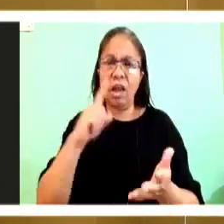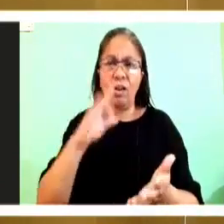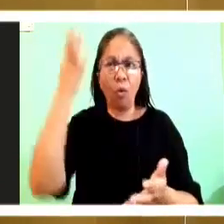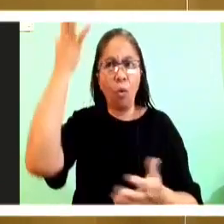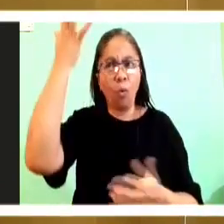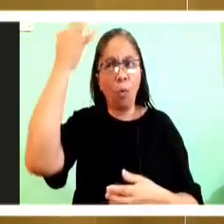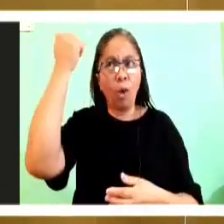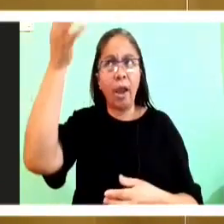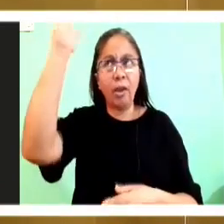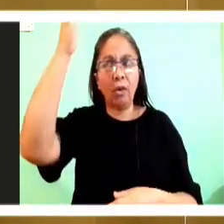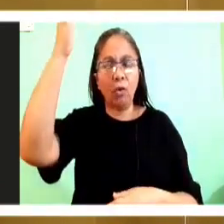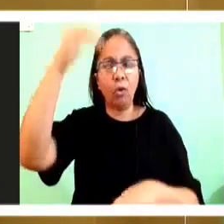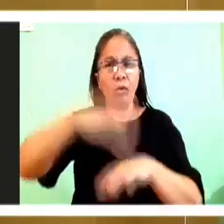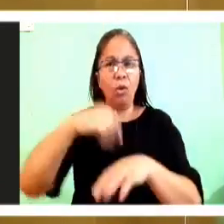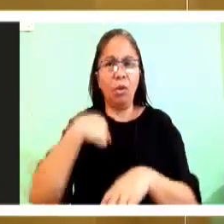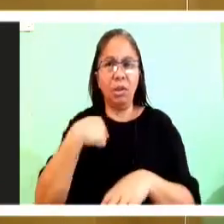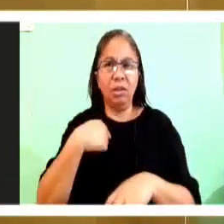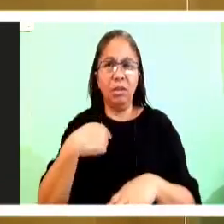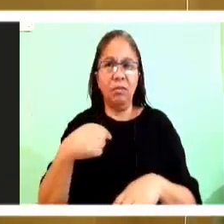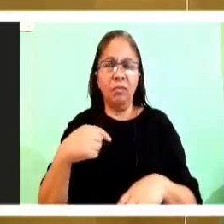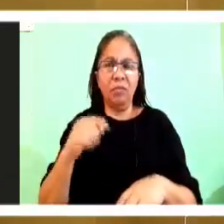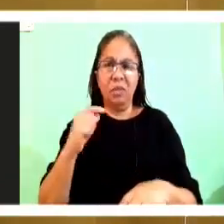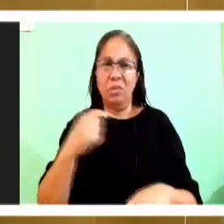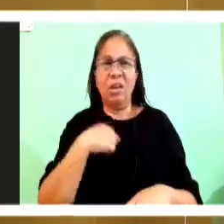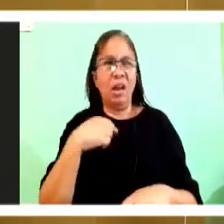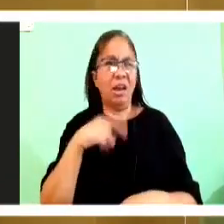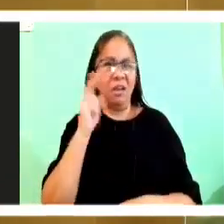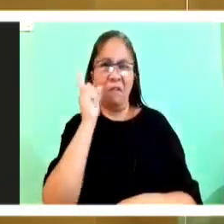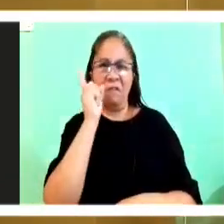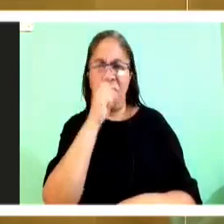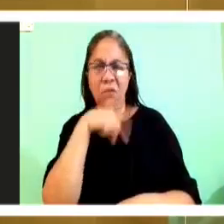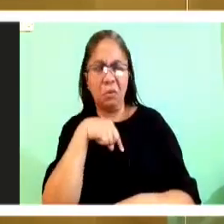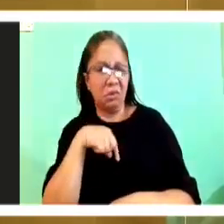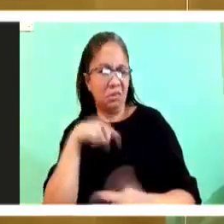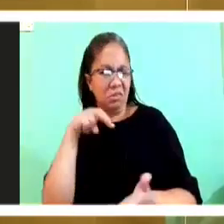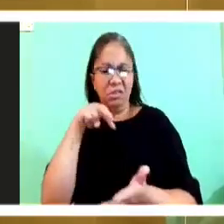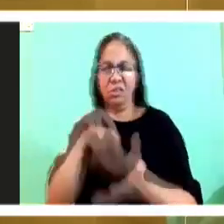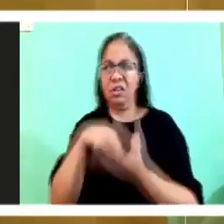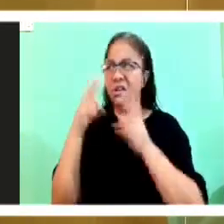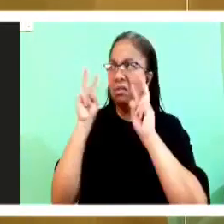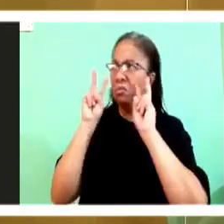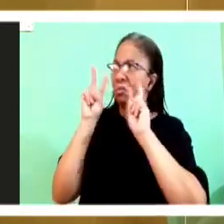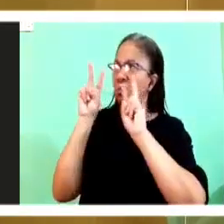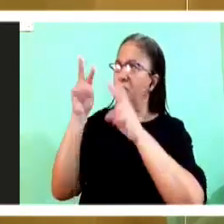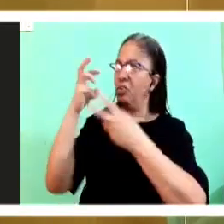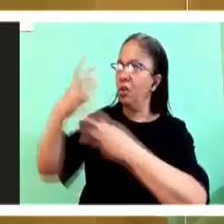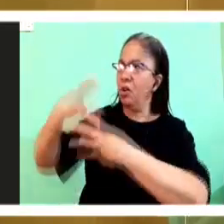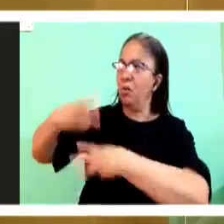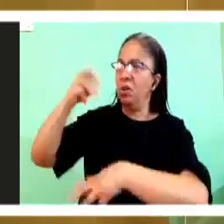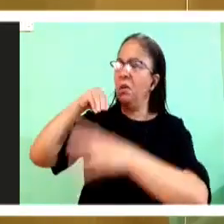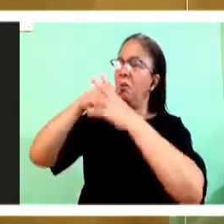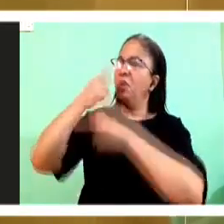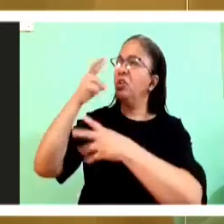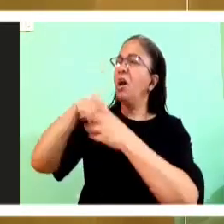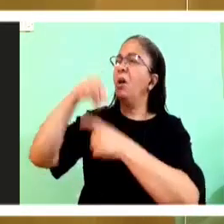and foolish. Standing up looking out of a window. And at the end